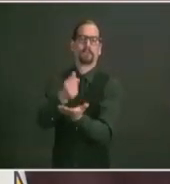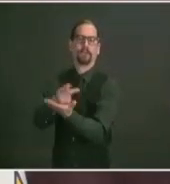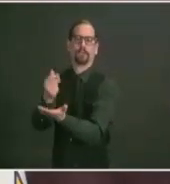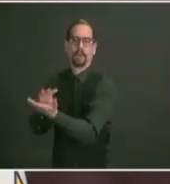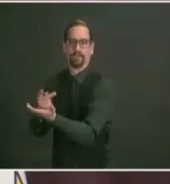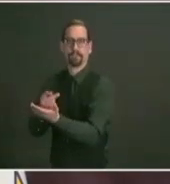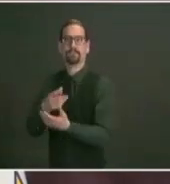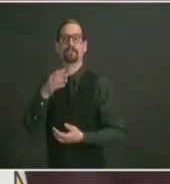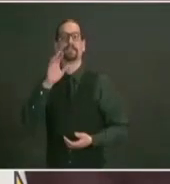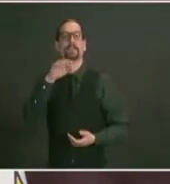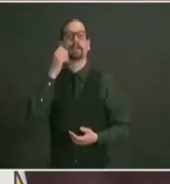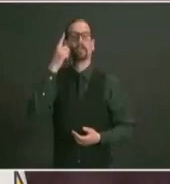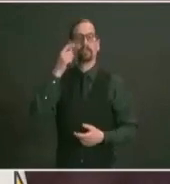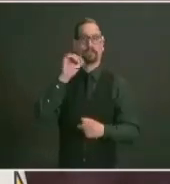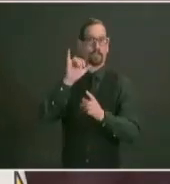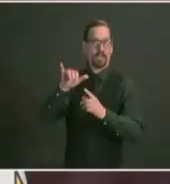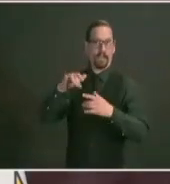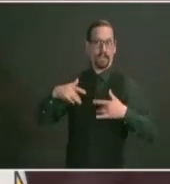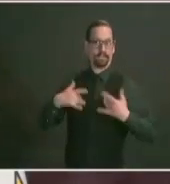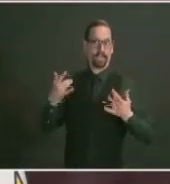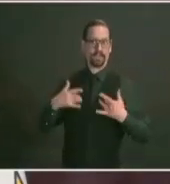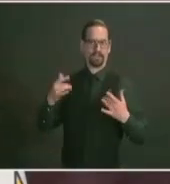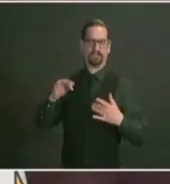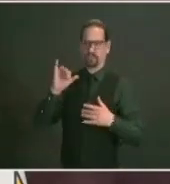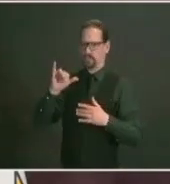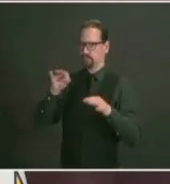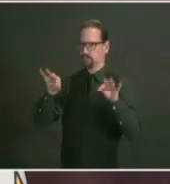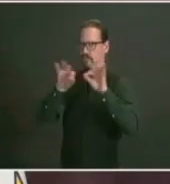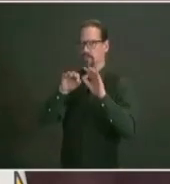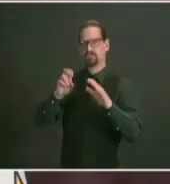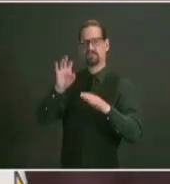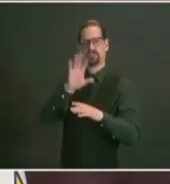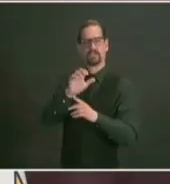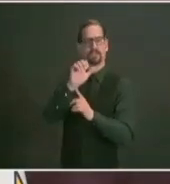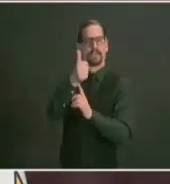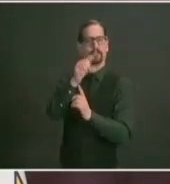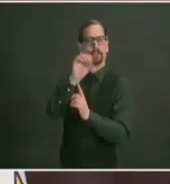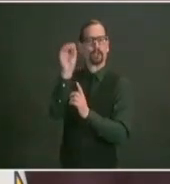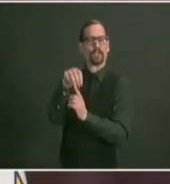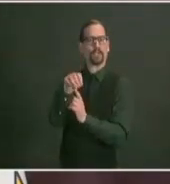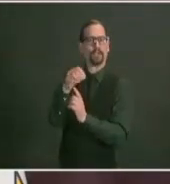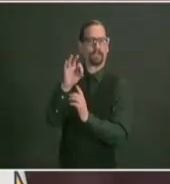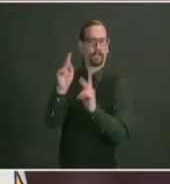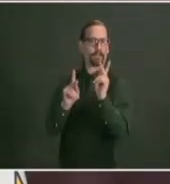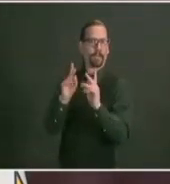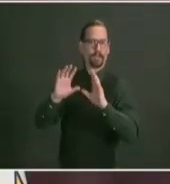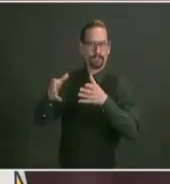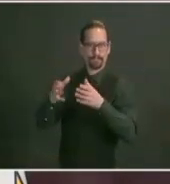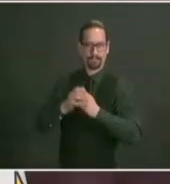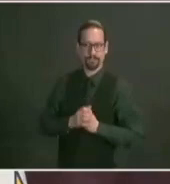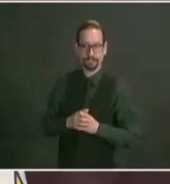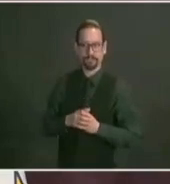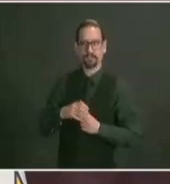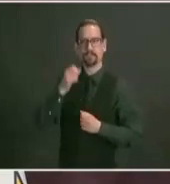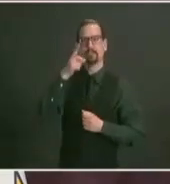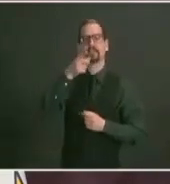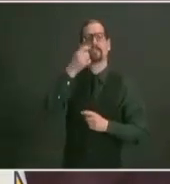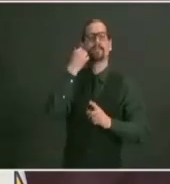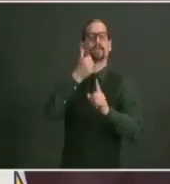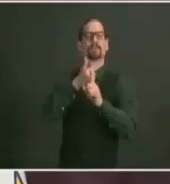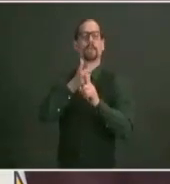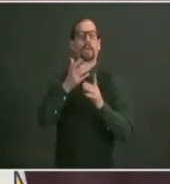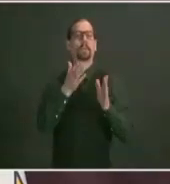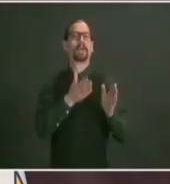event promoters event organizers who are seeking to do events bigger than 500 they may approach the department of business